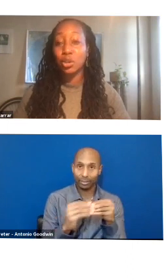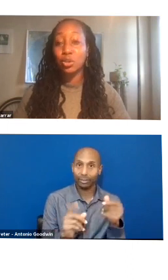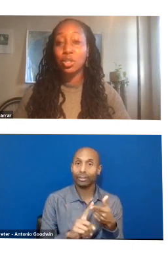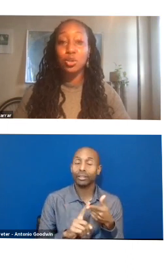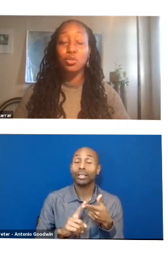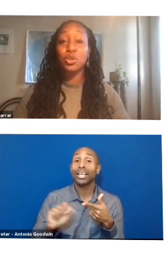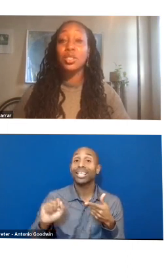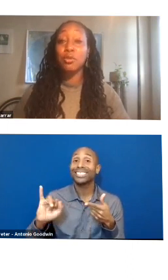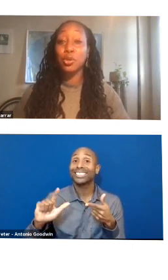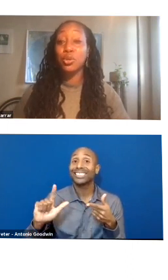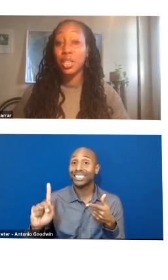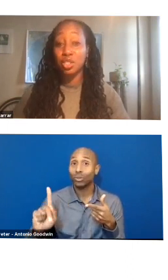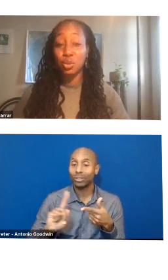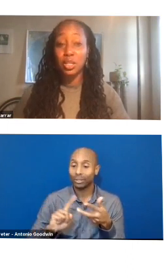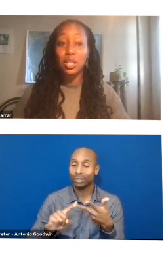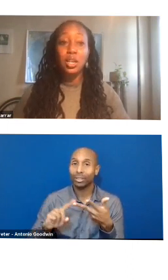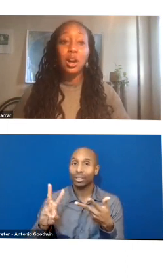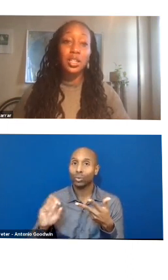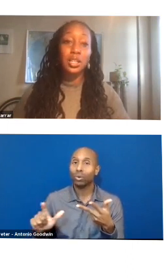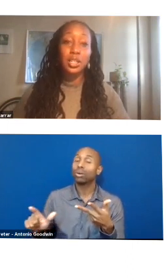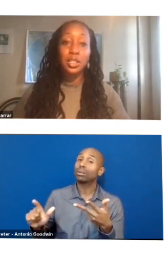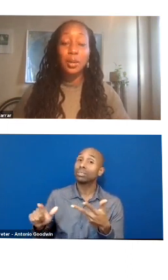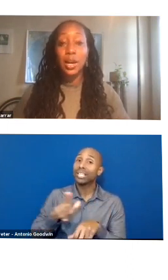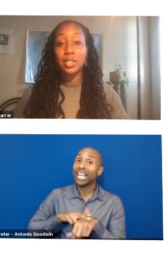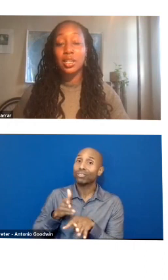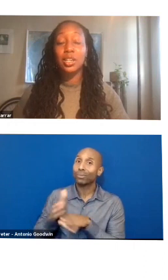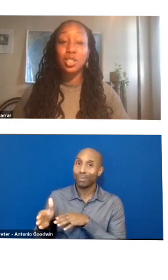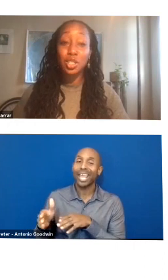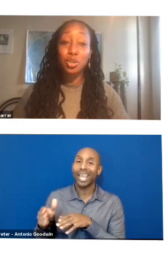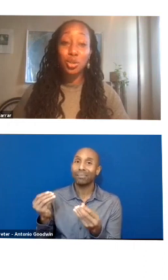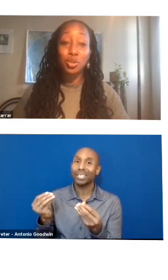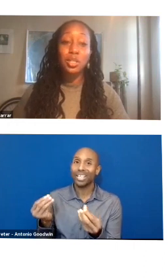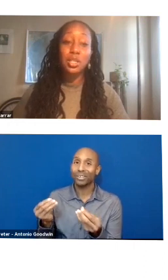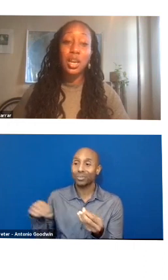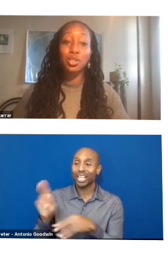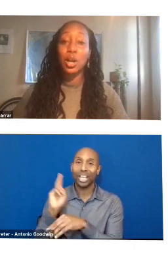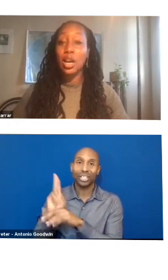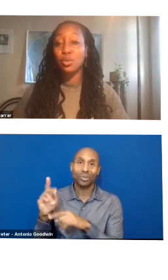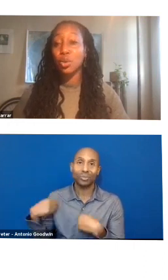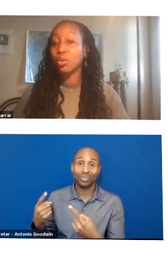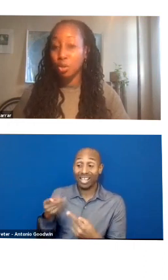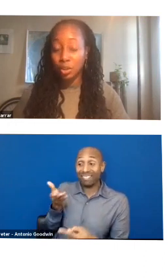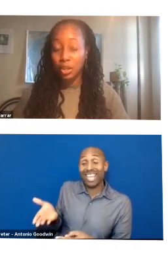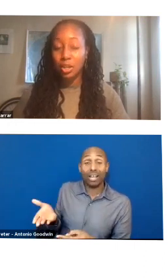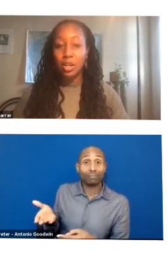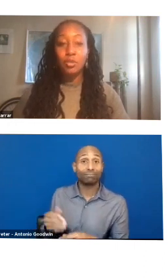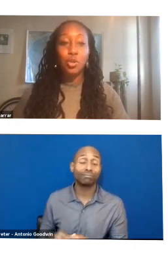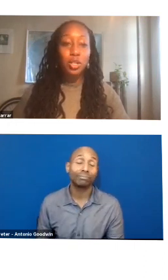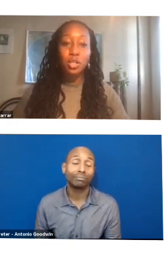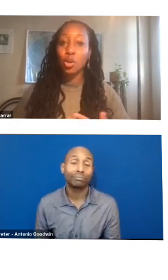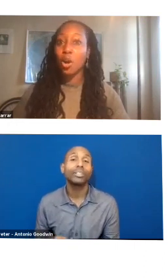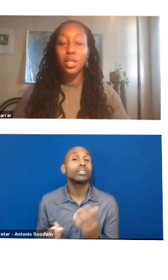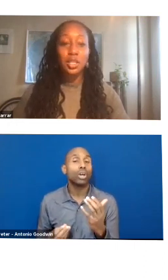natural materials used for several centuries on the Indian subcontinent and are still used today. So cotton was grown locally,